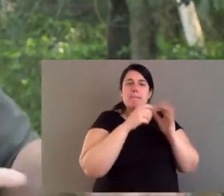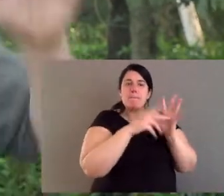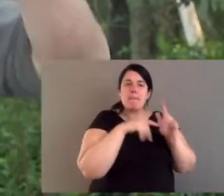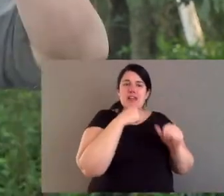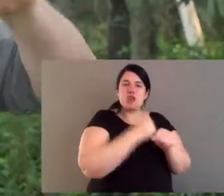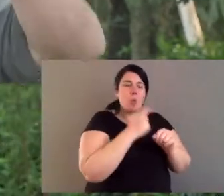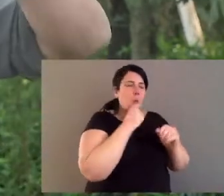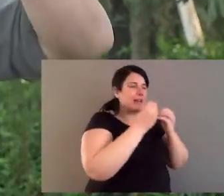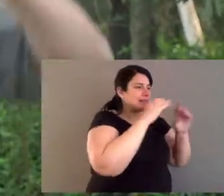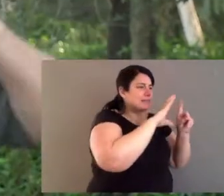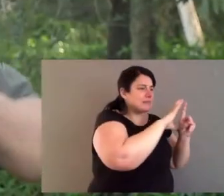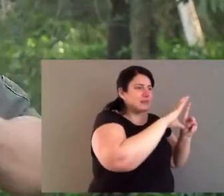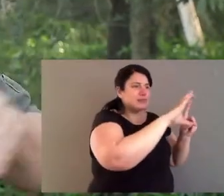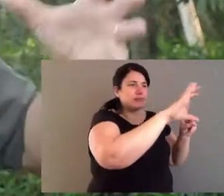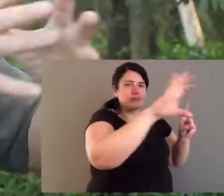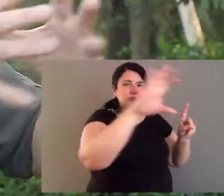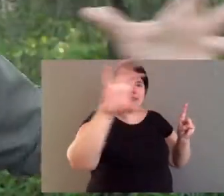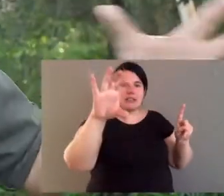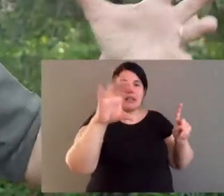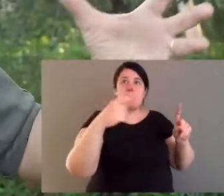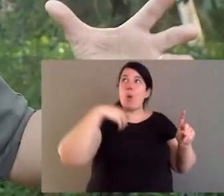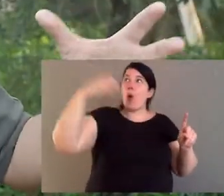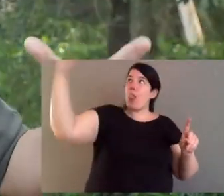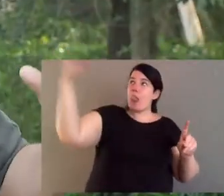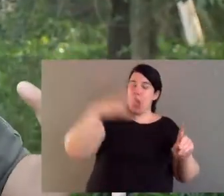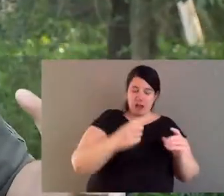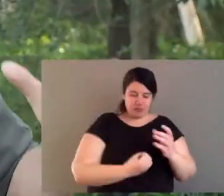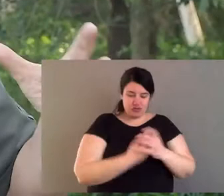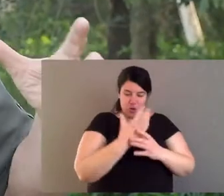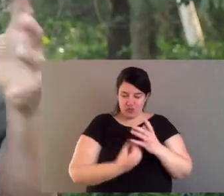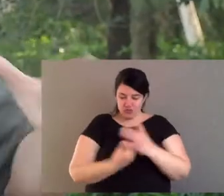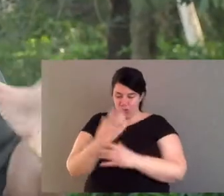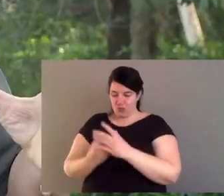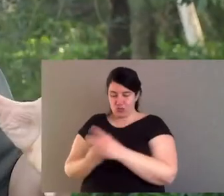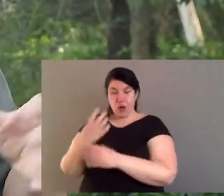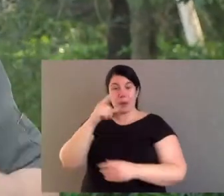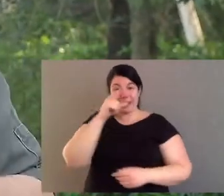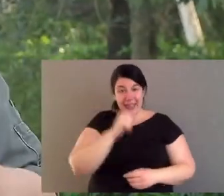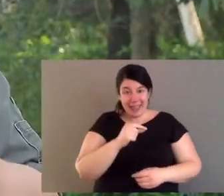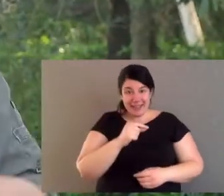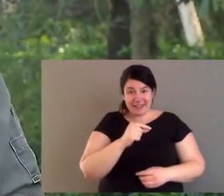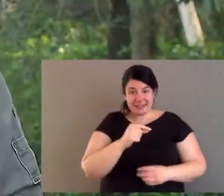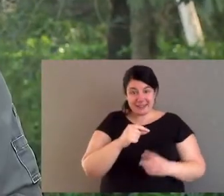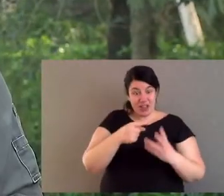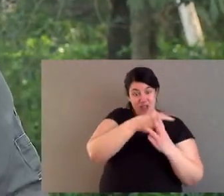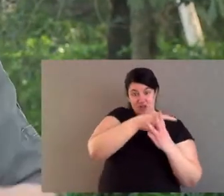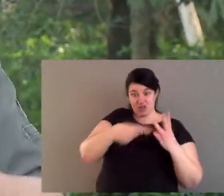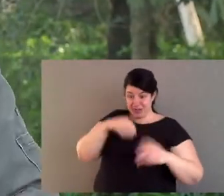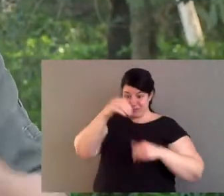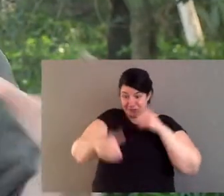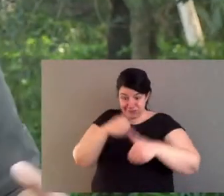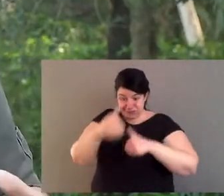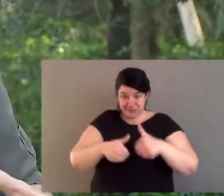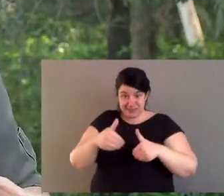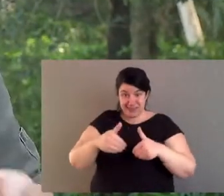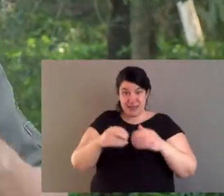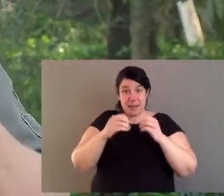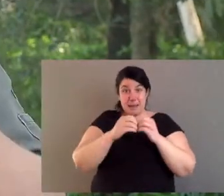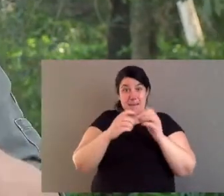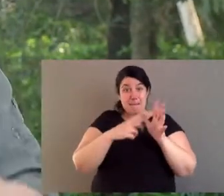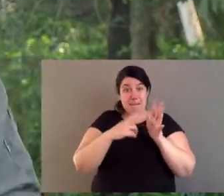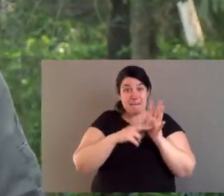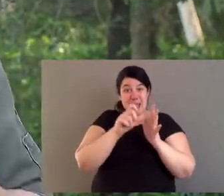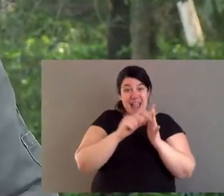bettongs will eat low parts of the plants. They'll let more light through to the forest floor. Now, what this means with all of them doing that,